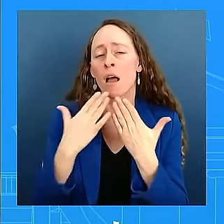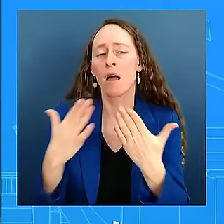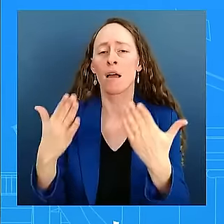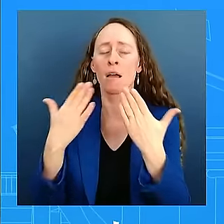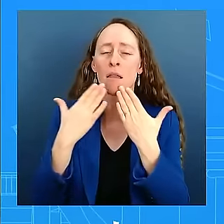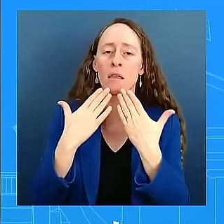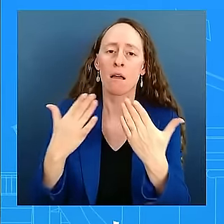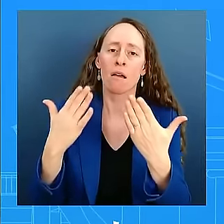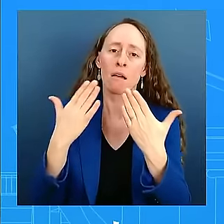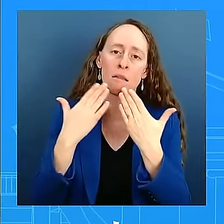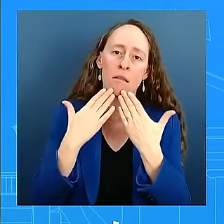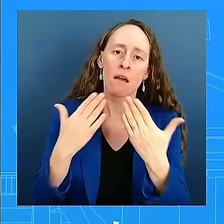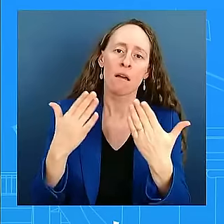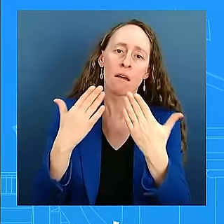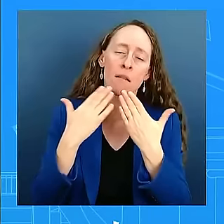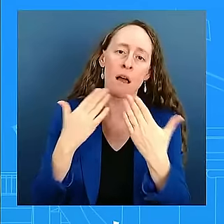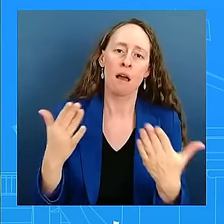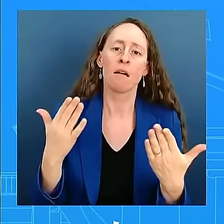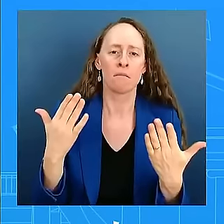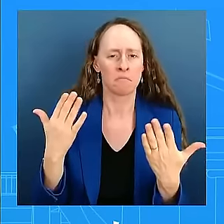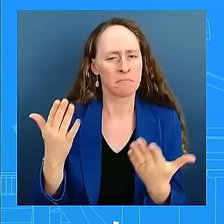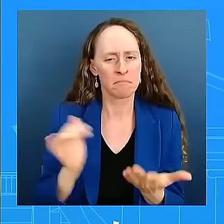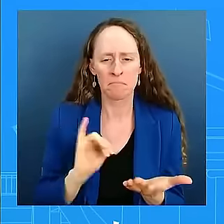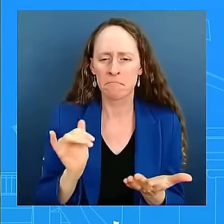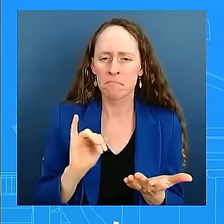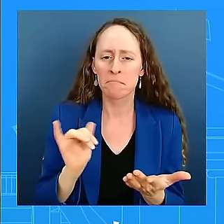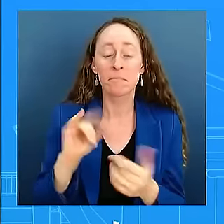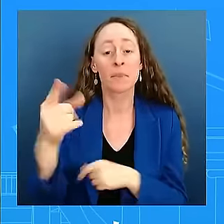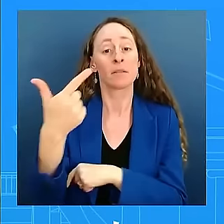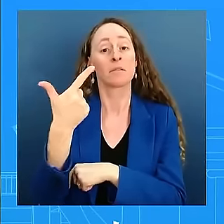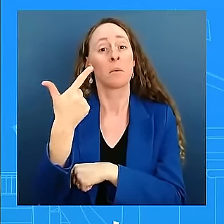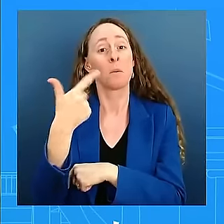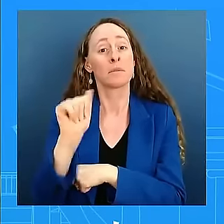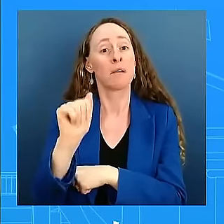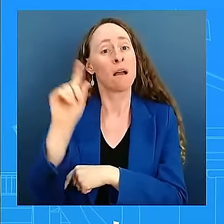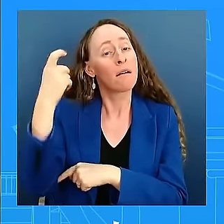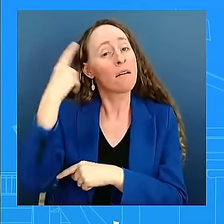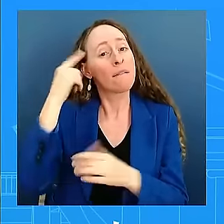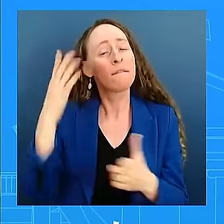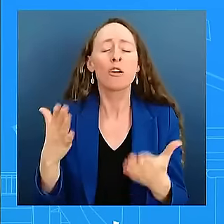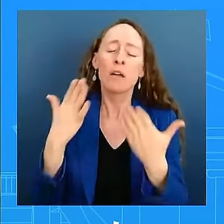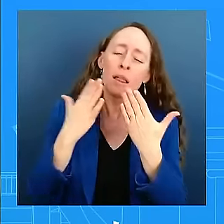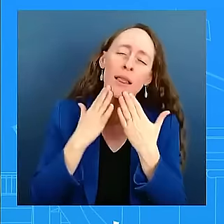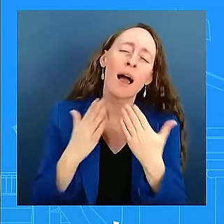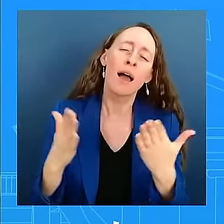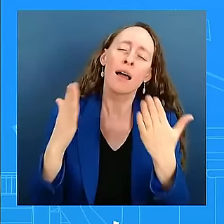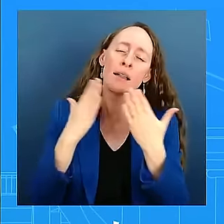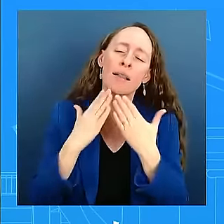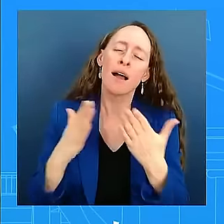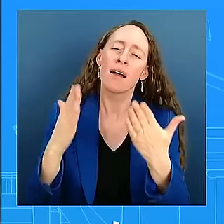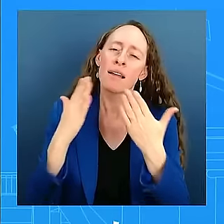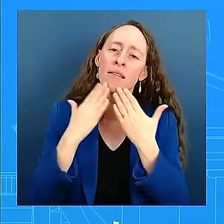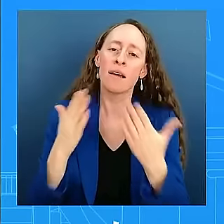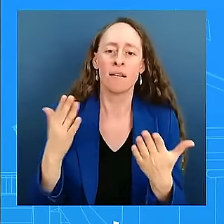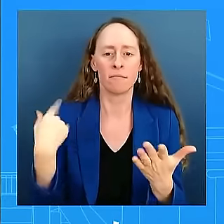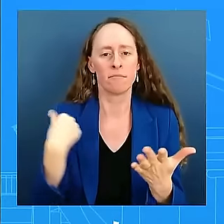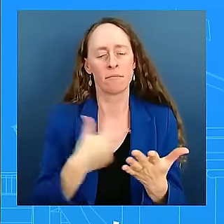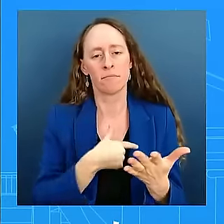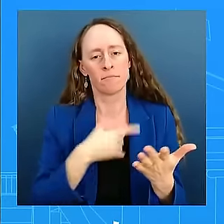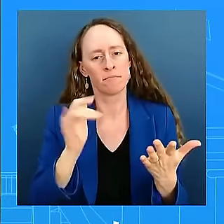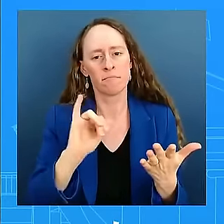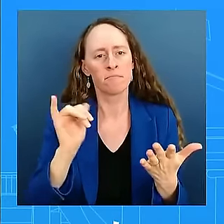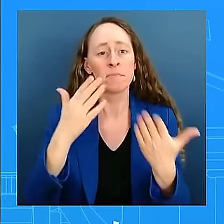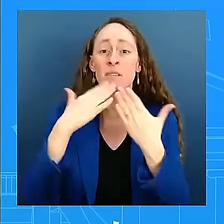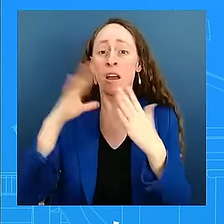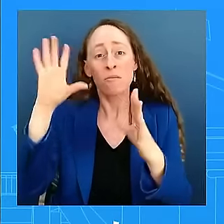Kemp, appreciated the president's call, offering any other things we need. Thanked the president for giving aid to more counties.